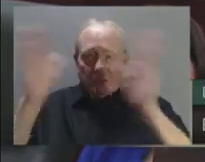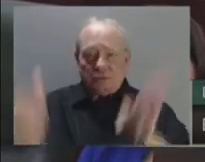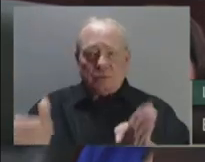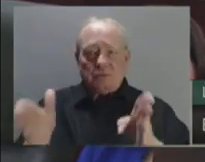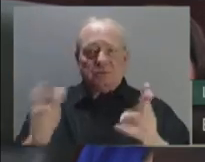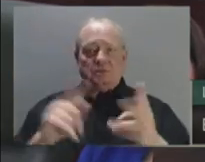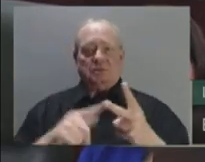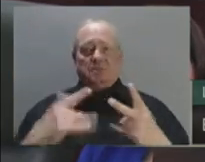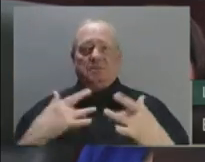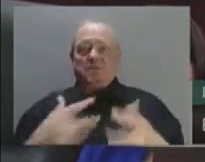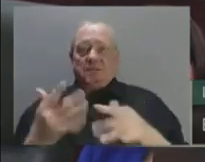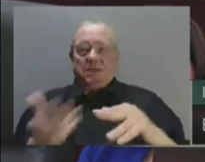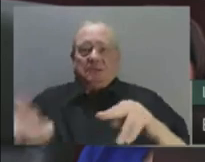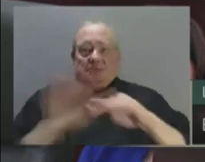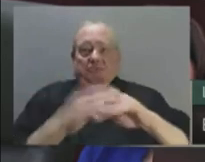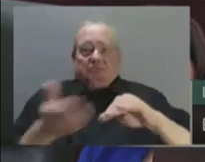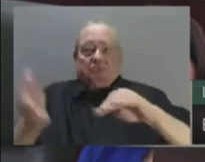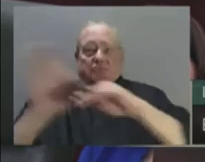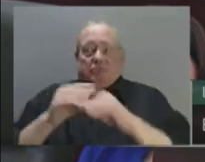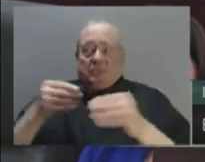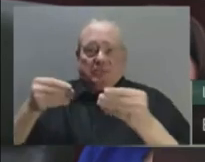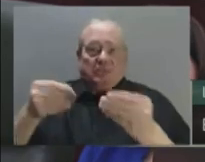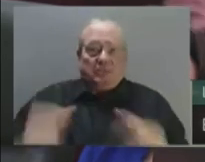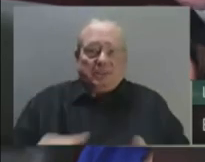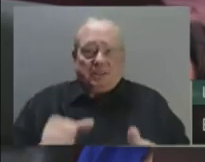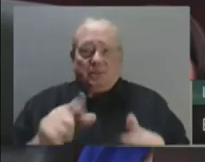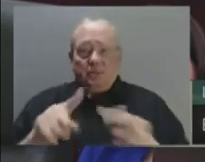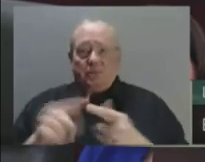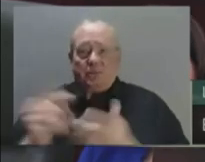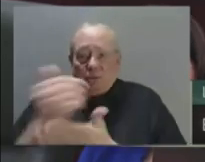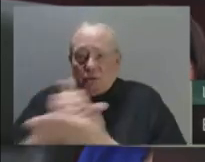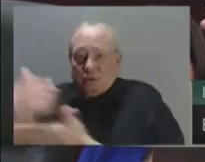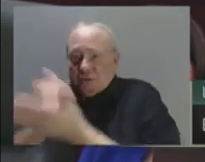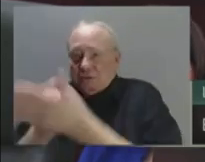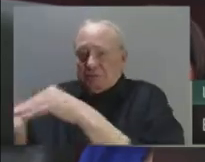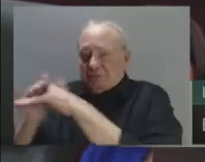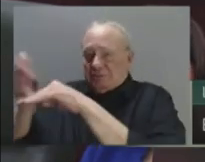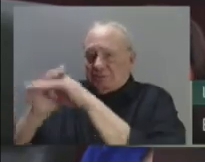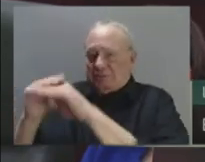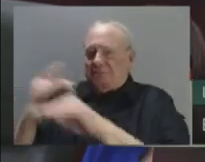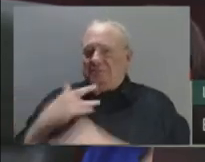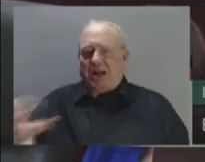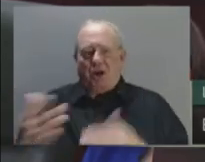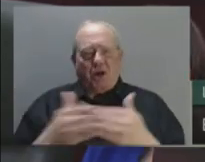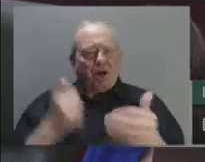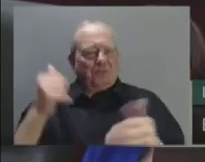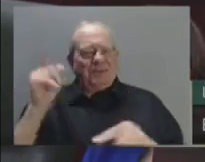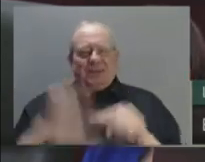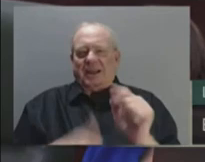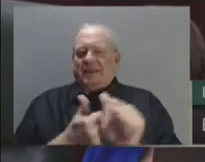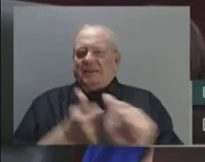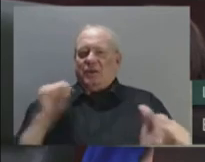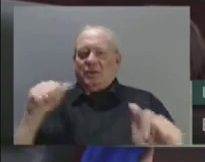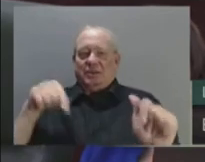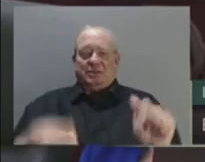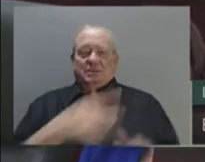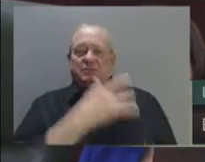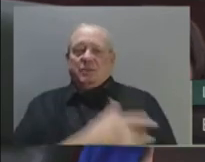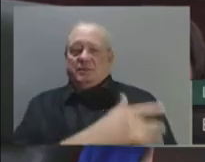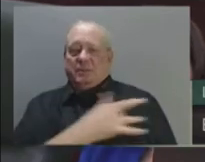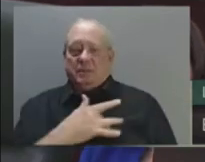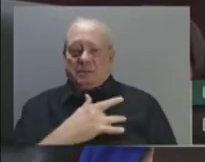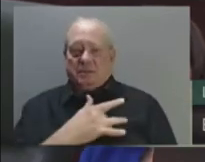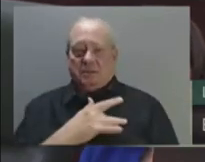rise is almost inevitable. In this province, with our economy heavily influenced by commodities and our volatile